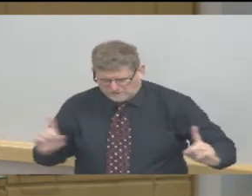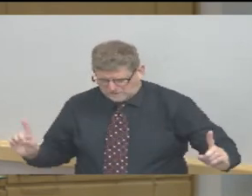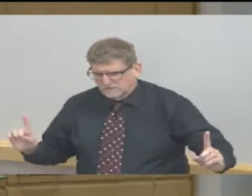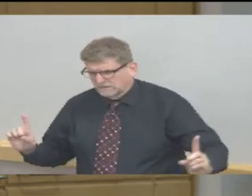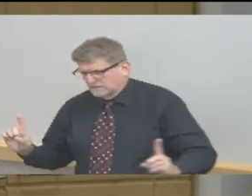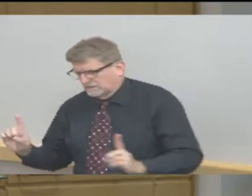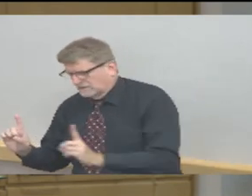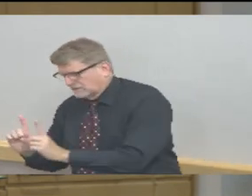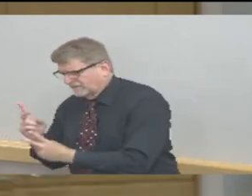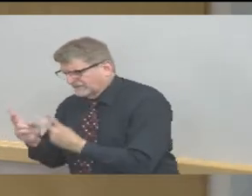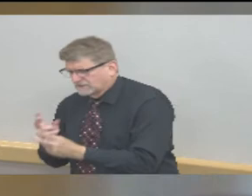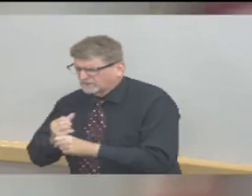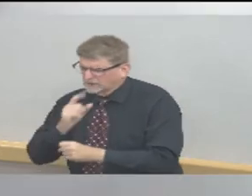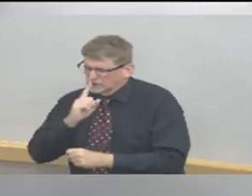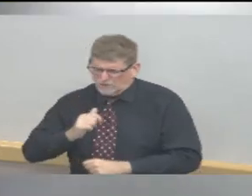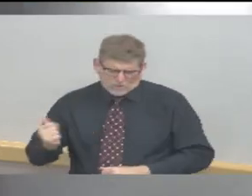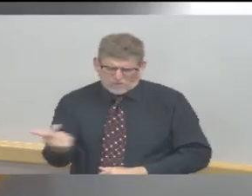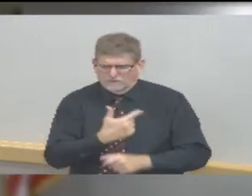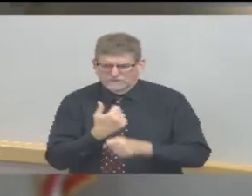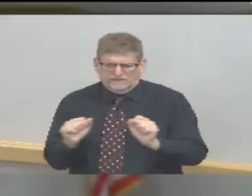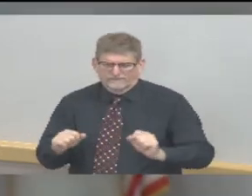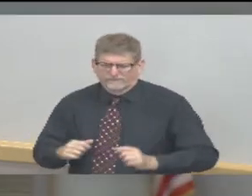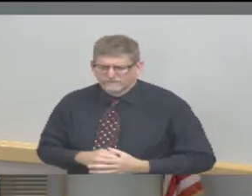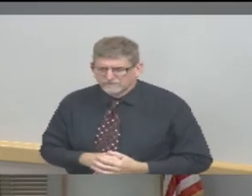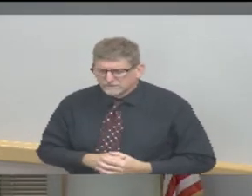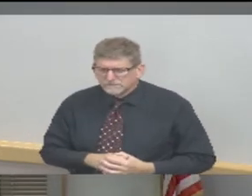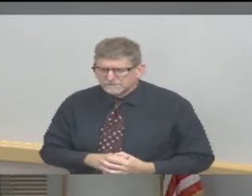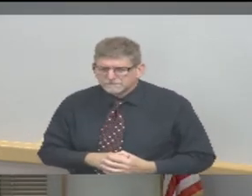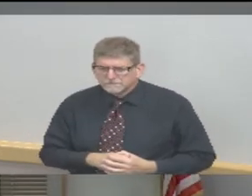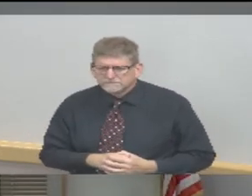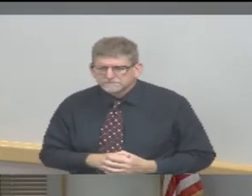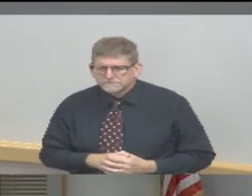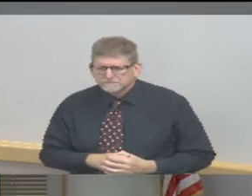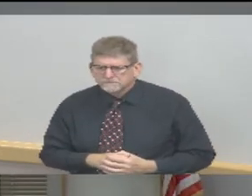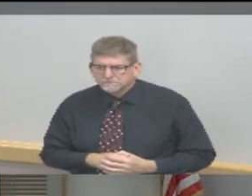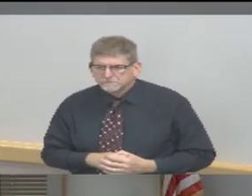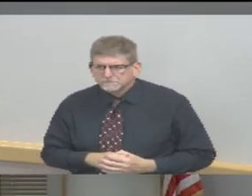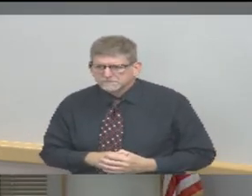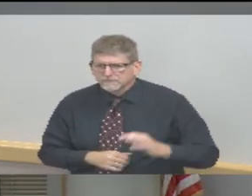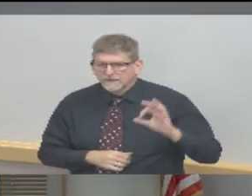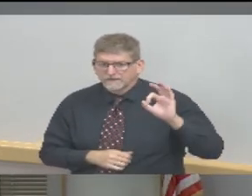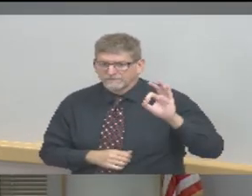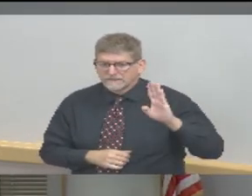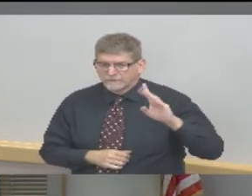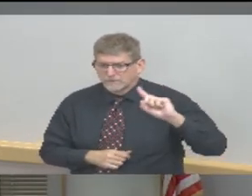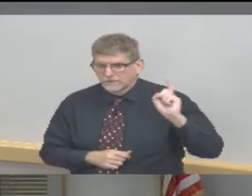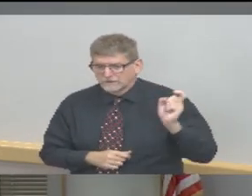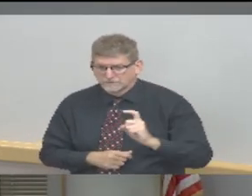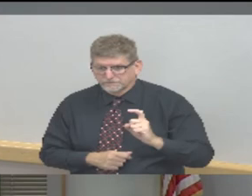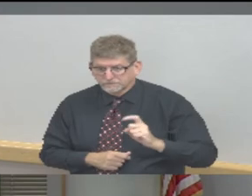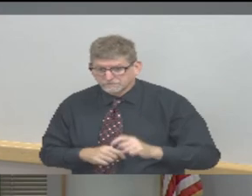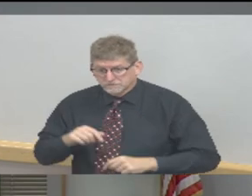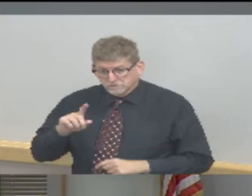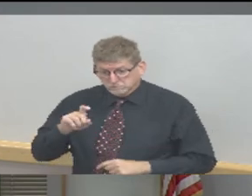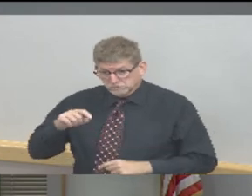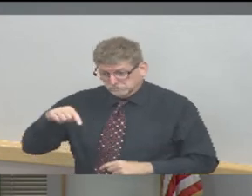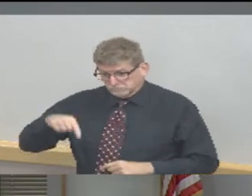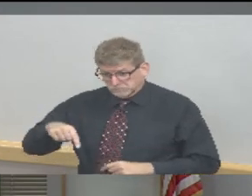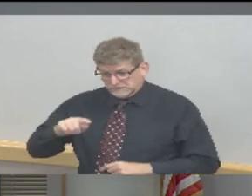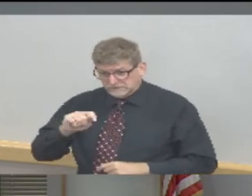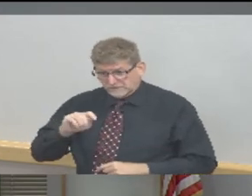Question from Dave Banger. Does Tippecanoe County plan to give details about nursing home cases or how many there have been?